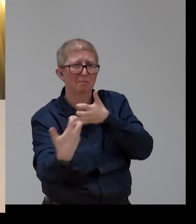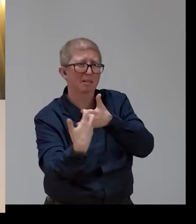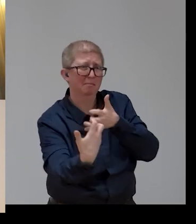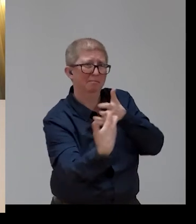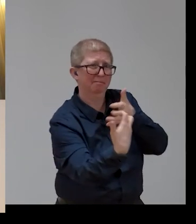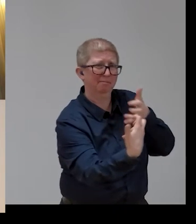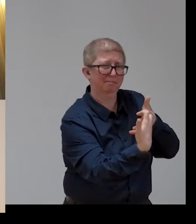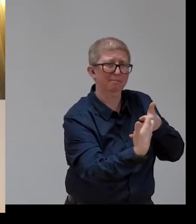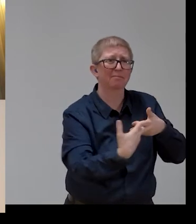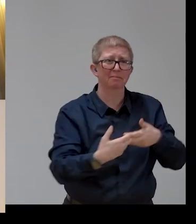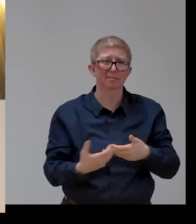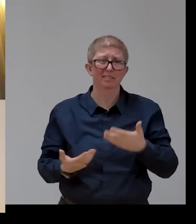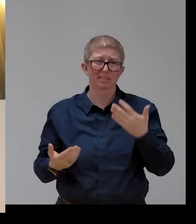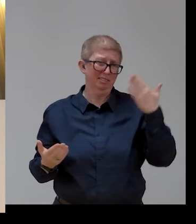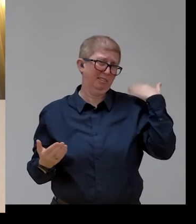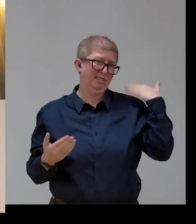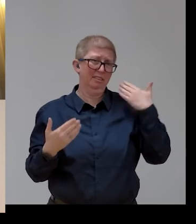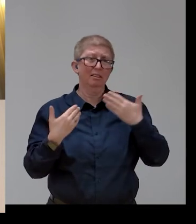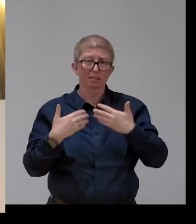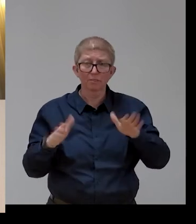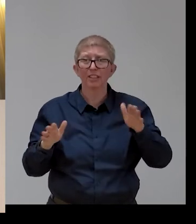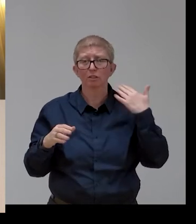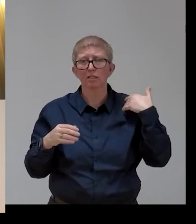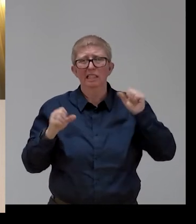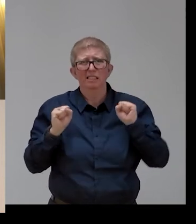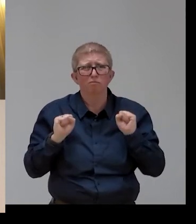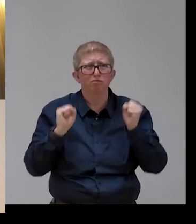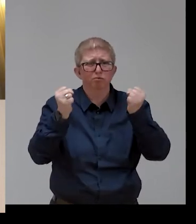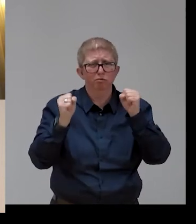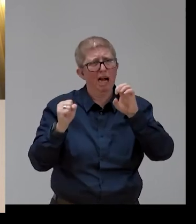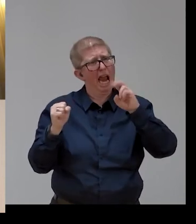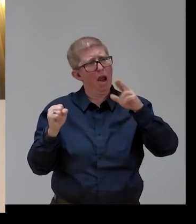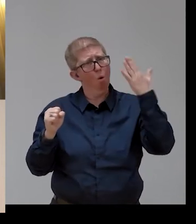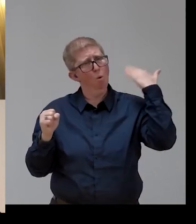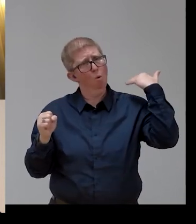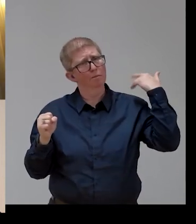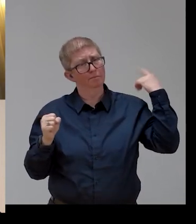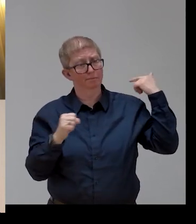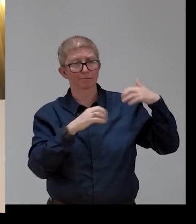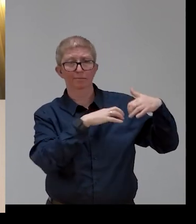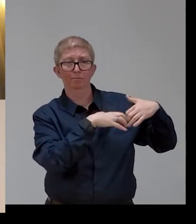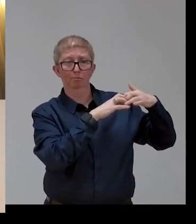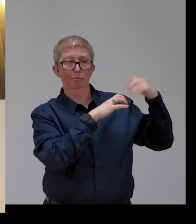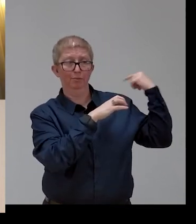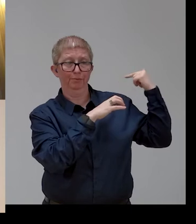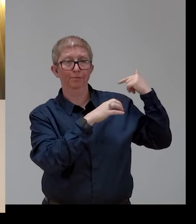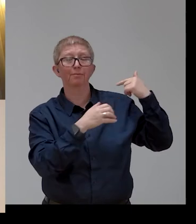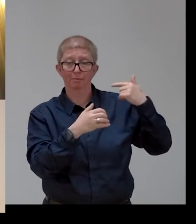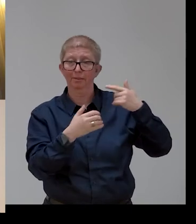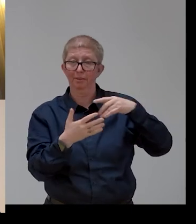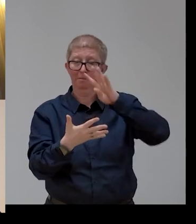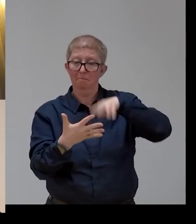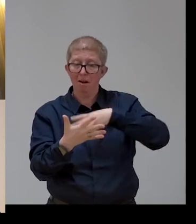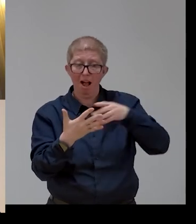were already put in place through the European Union existing funds. In the European budget. In the